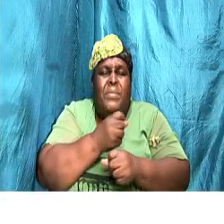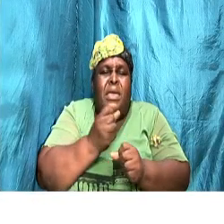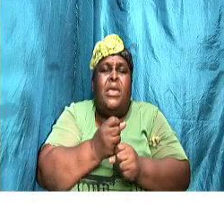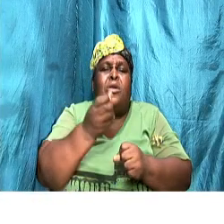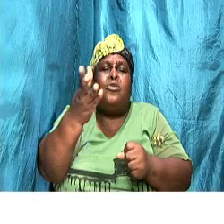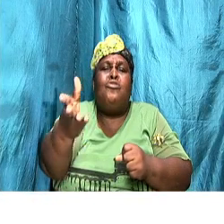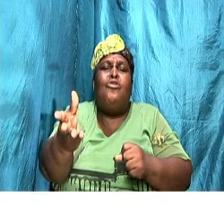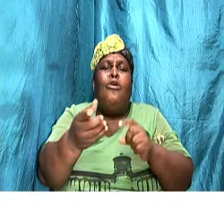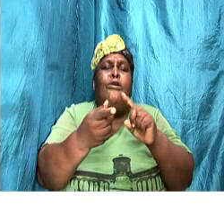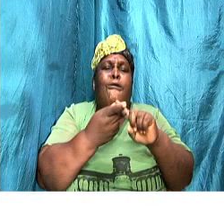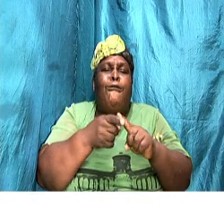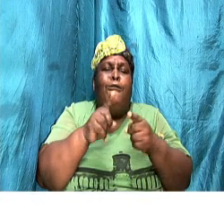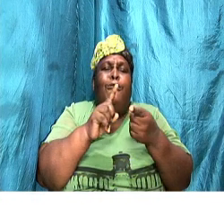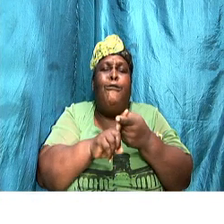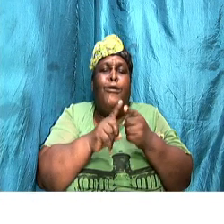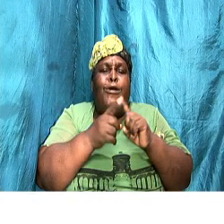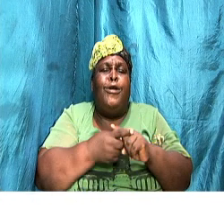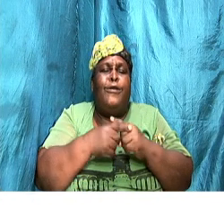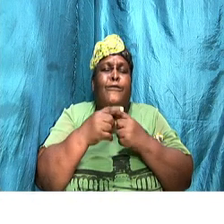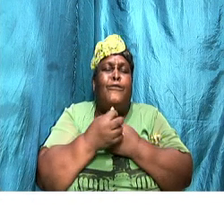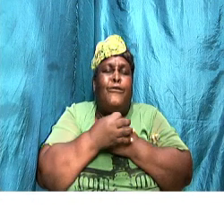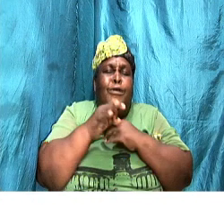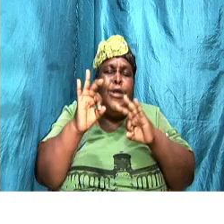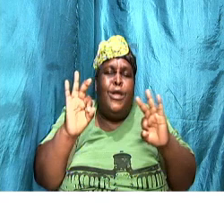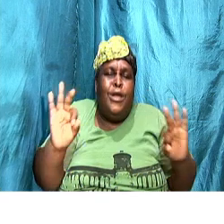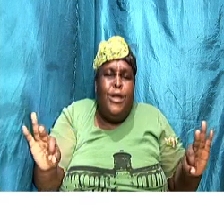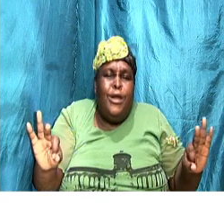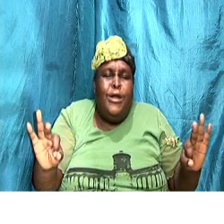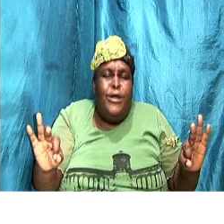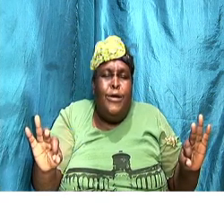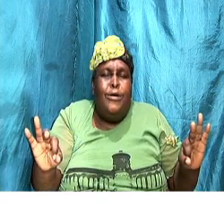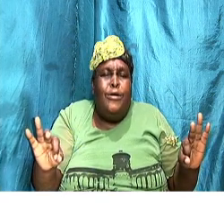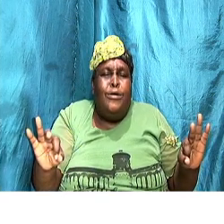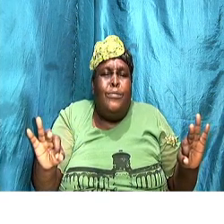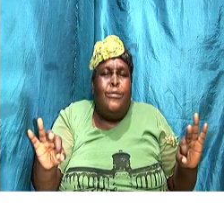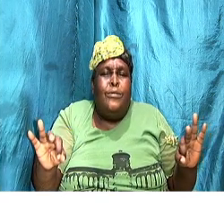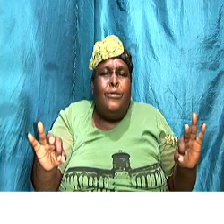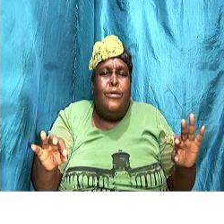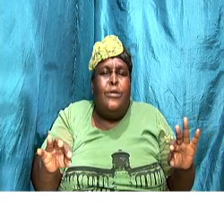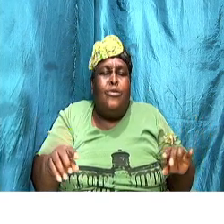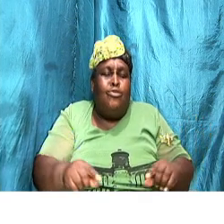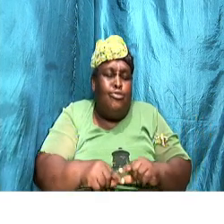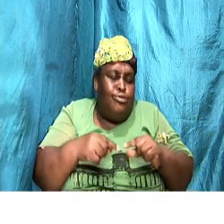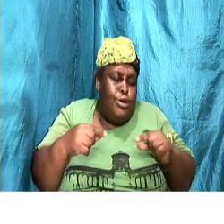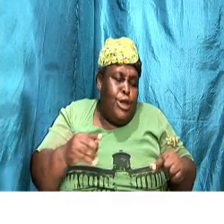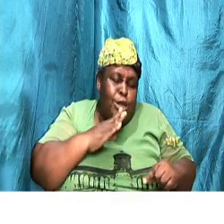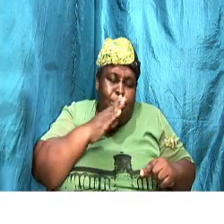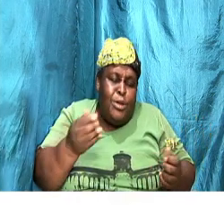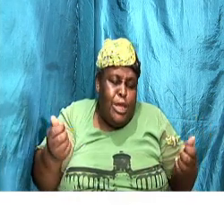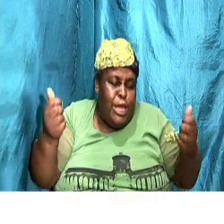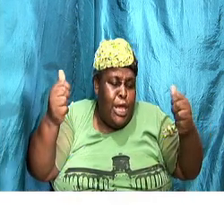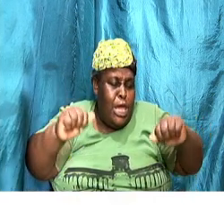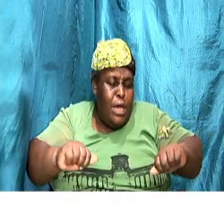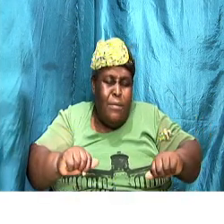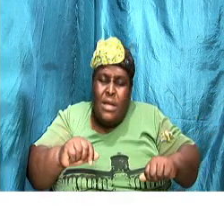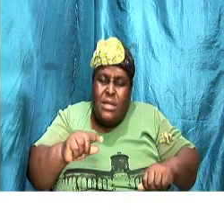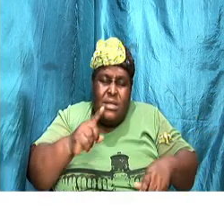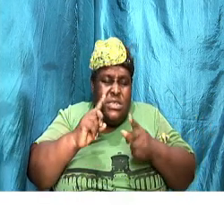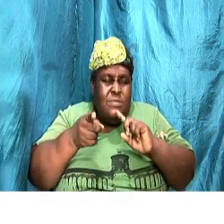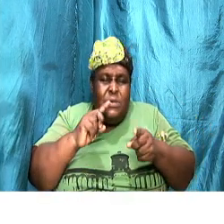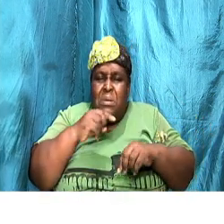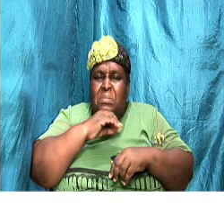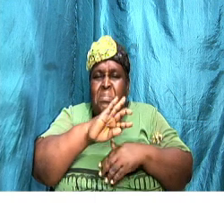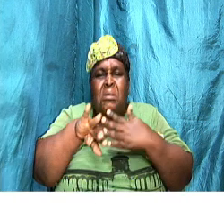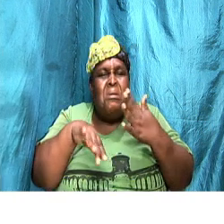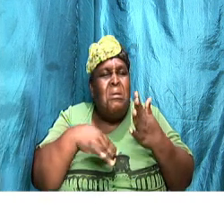to work through internal conflicts. What is this? It is great to be able to talk about all your frustration,